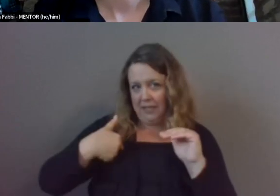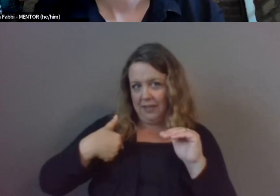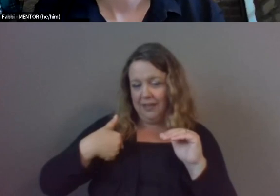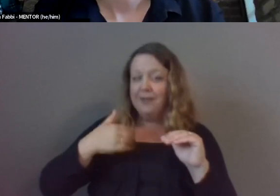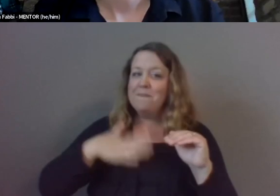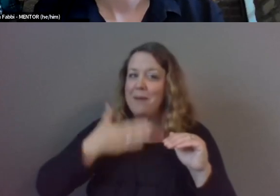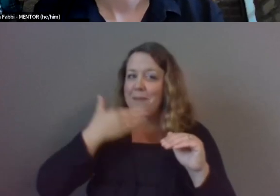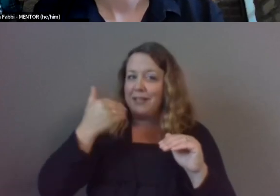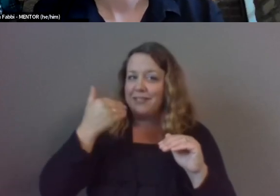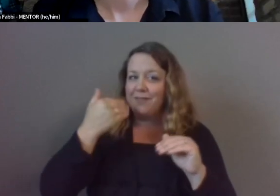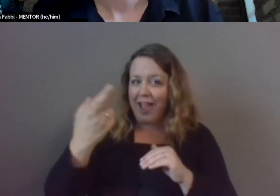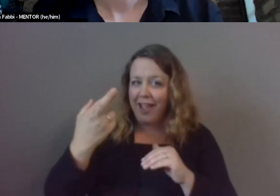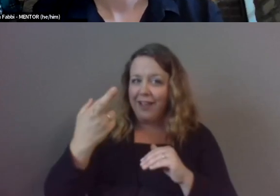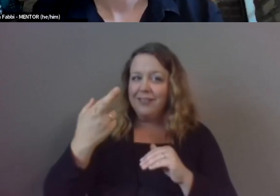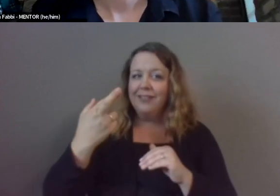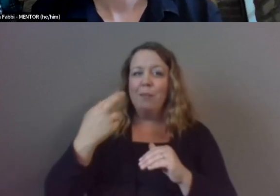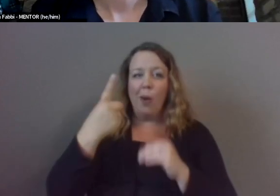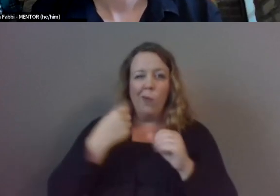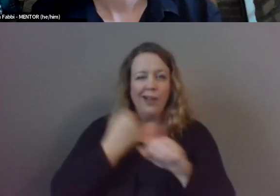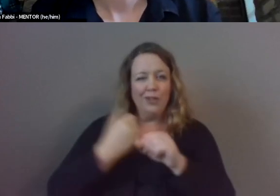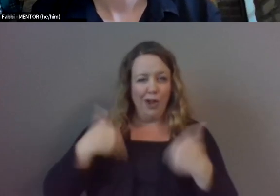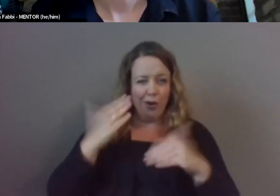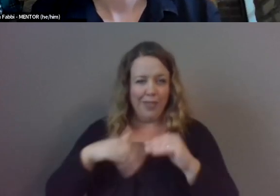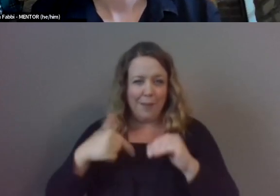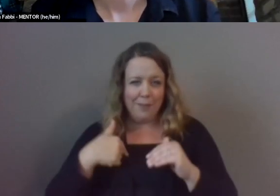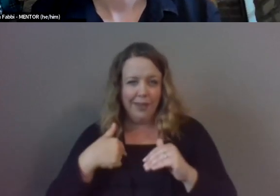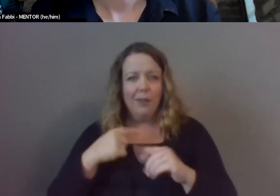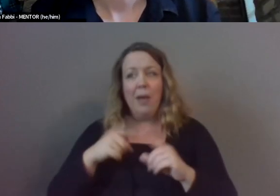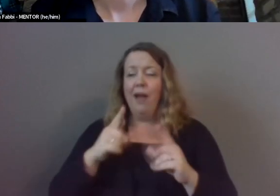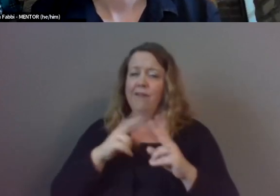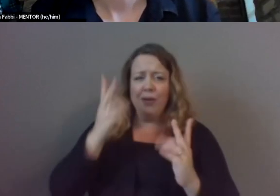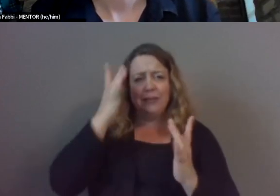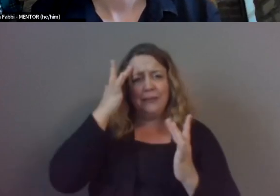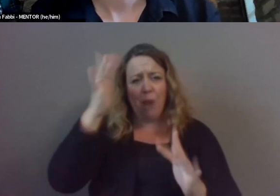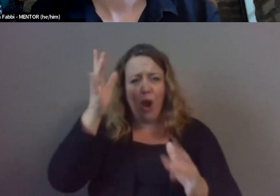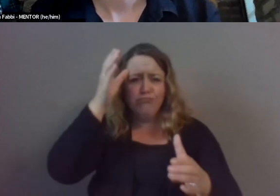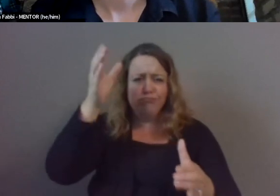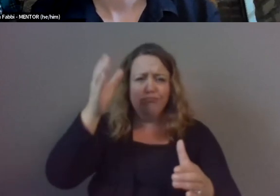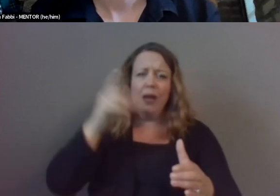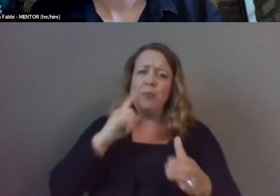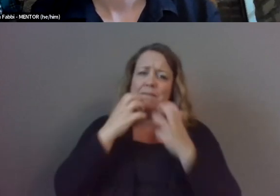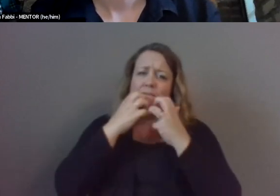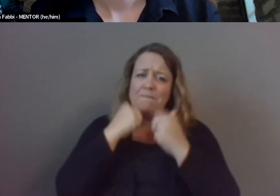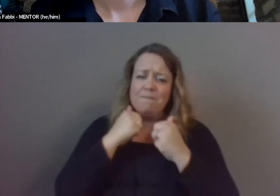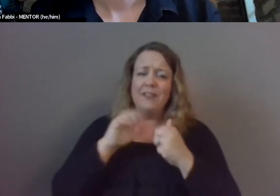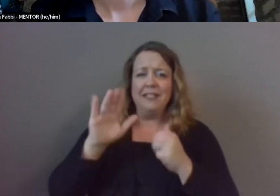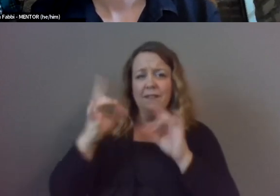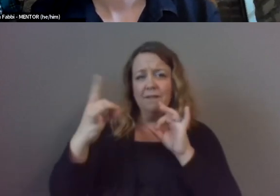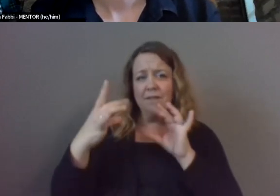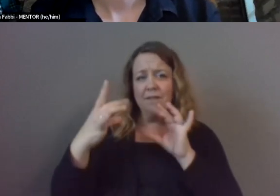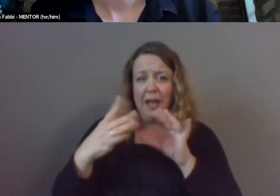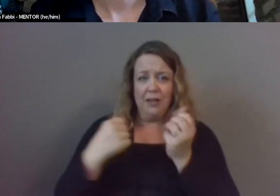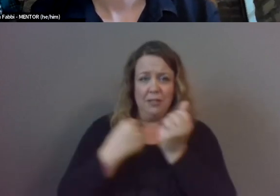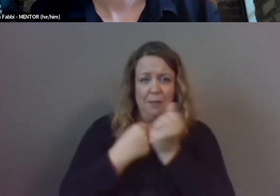year younger than me but he's really smart and i really really value all the feedback and all the support that he has given me especially